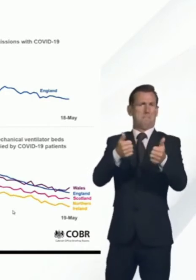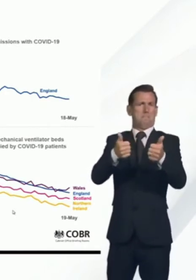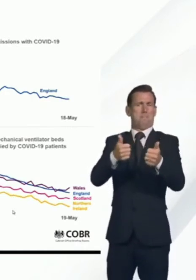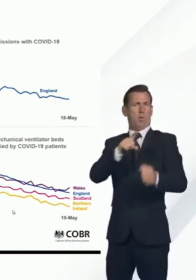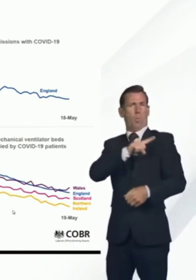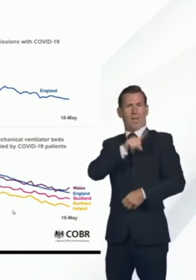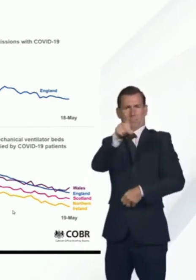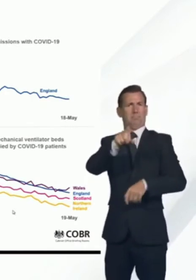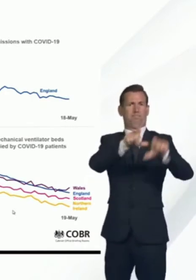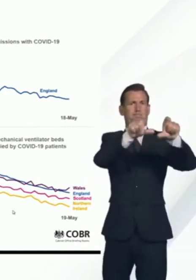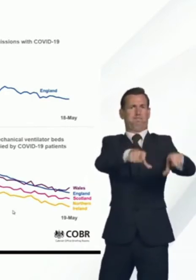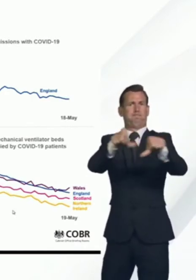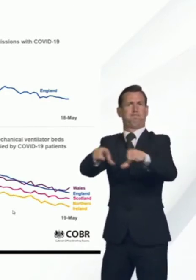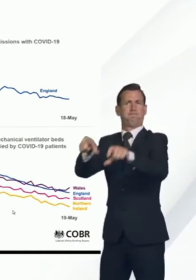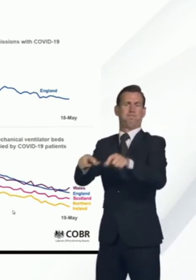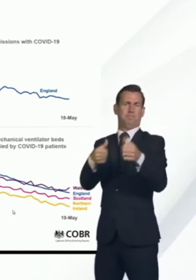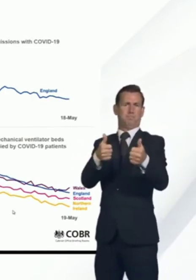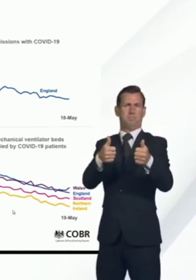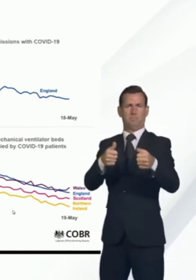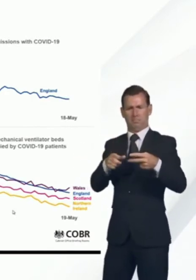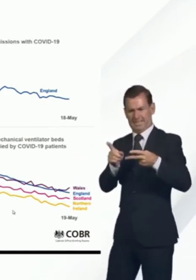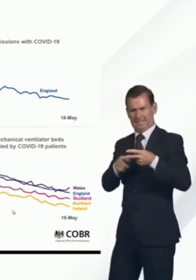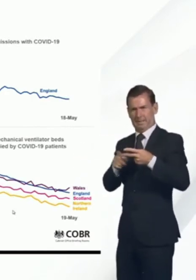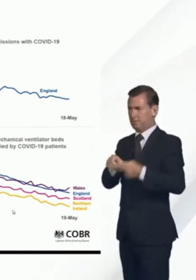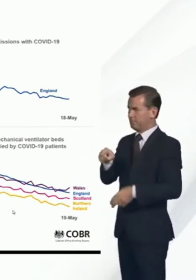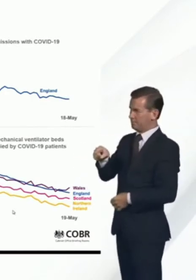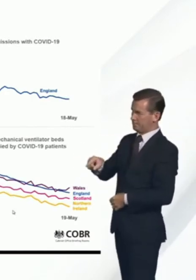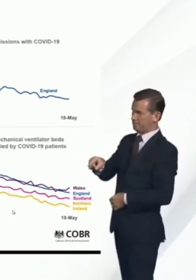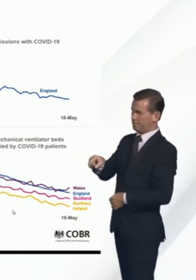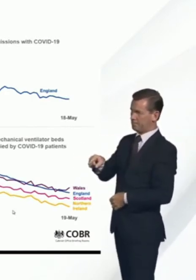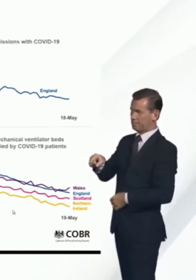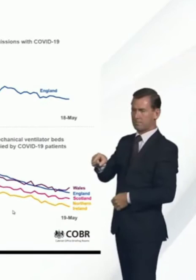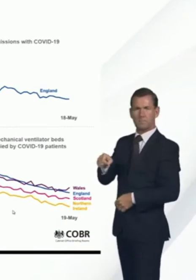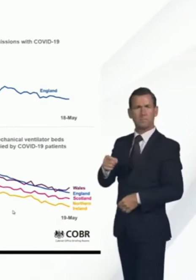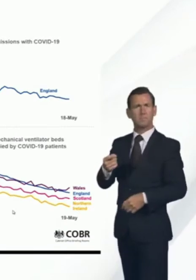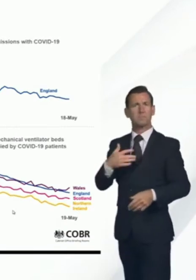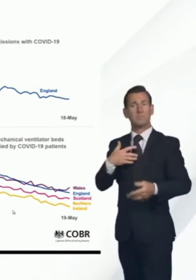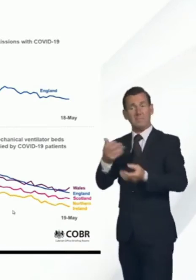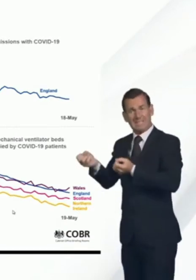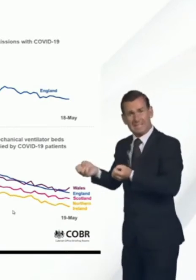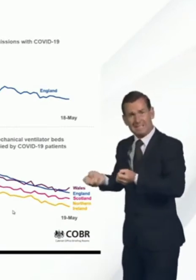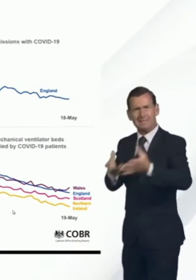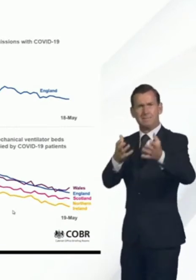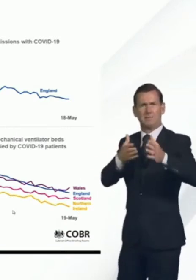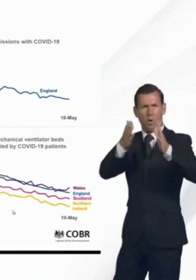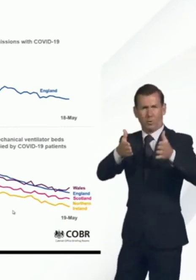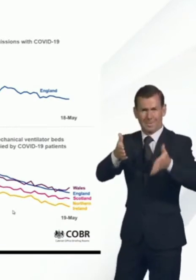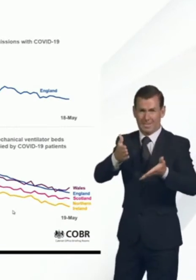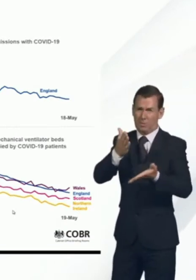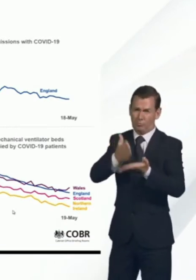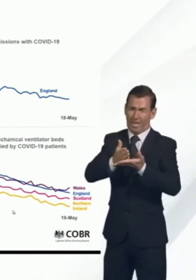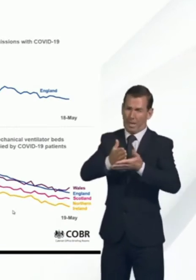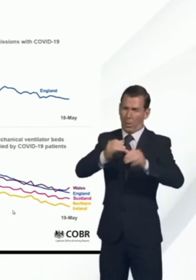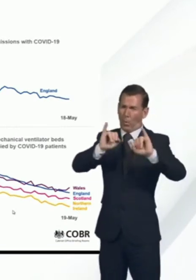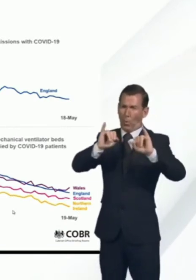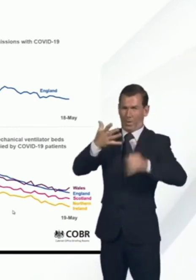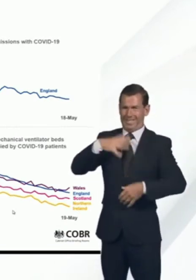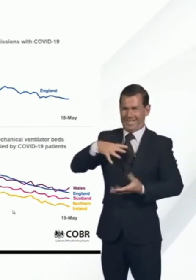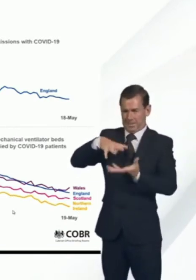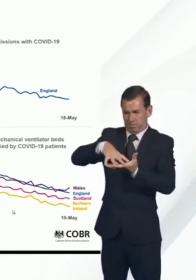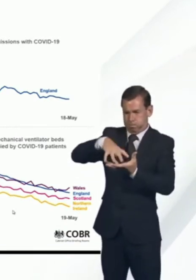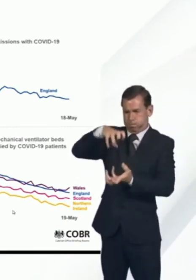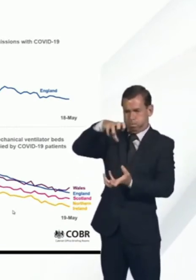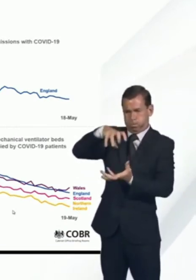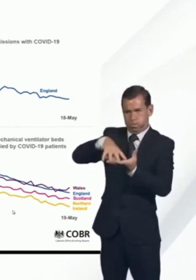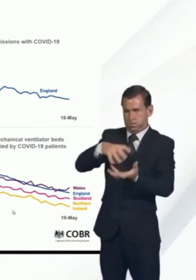And then in the bottom graph, you can see that group of individuals who unfortunately are sickest and require ventilation. So they